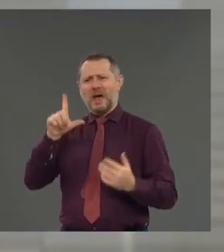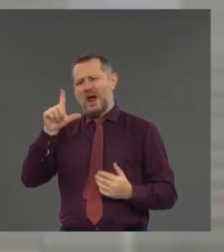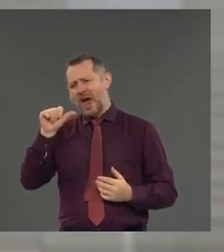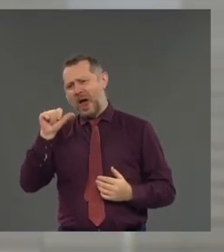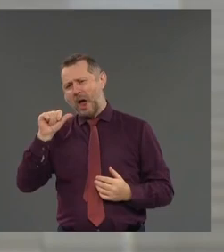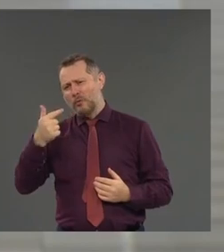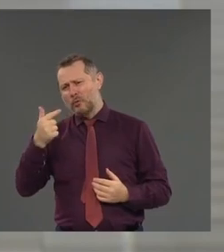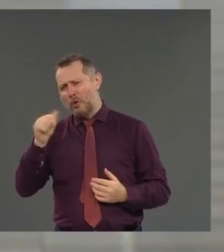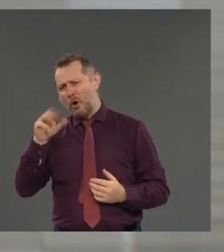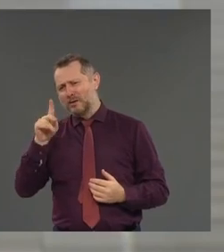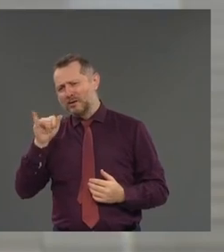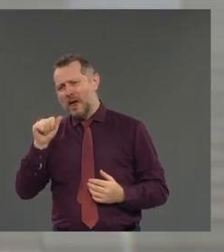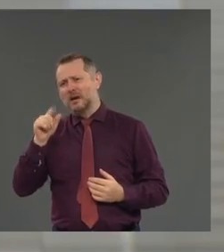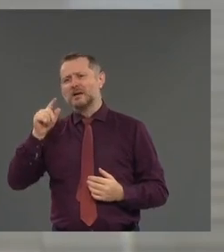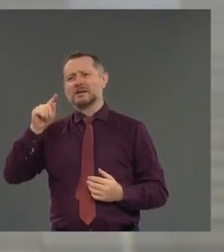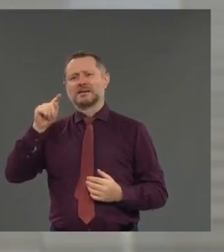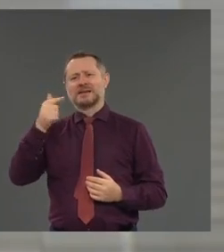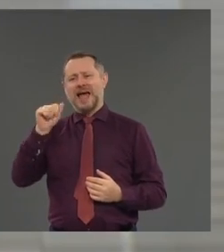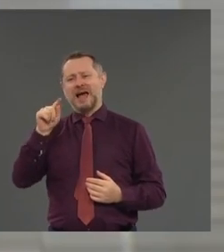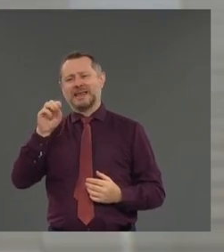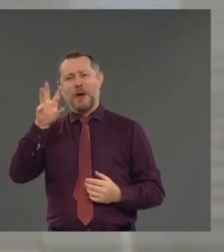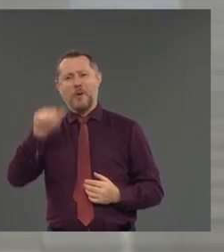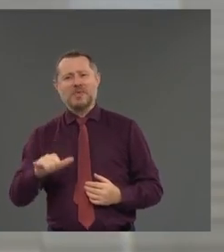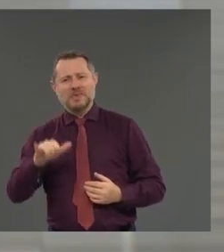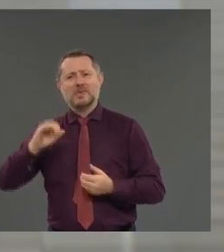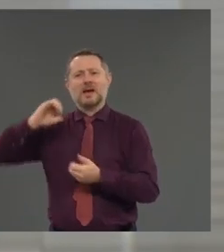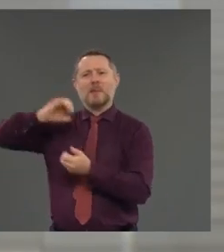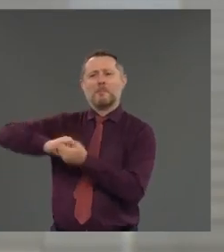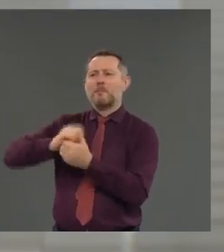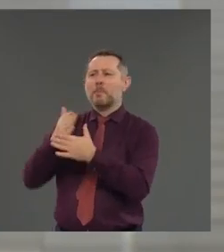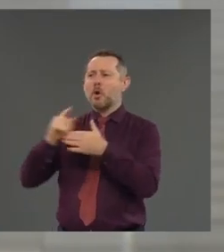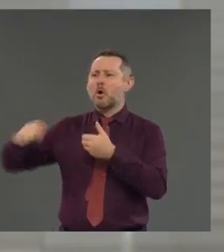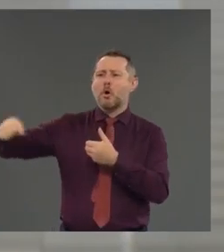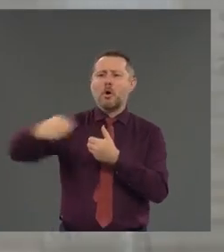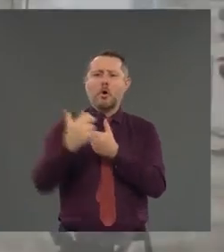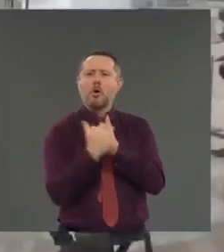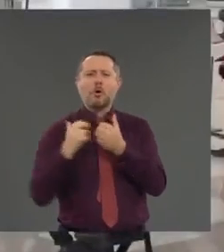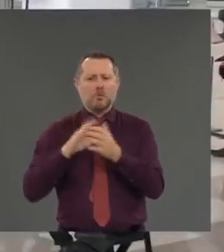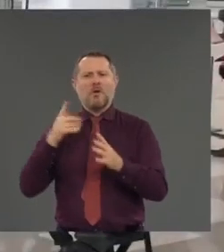You did a beautiful piece of work here. You should feel good. Let's give them a round of applause.